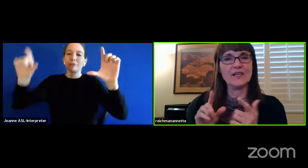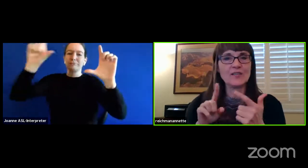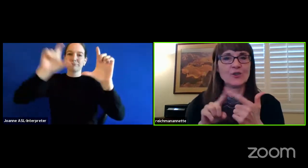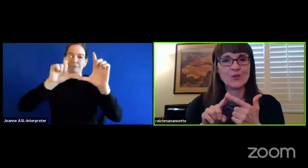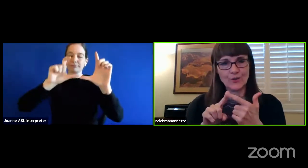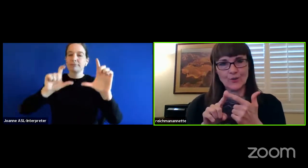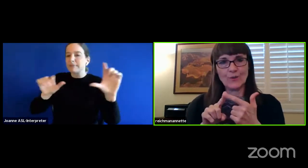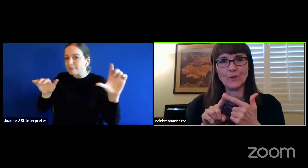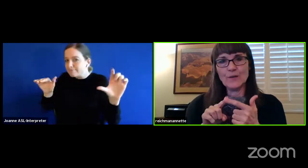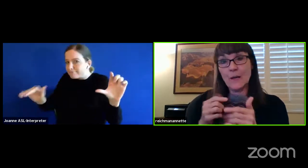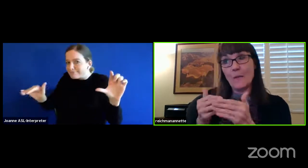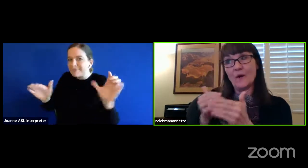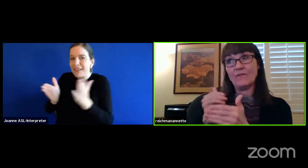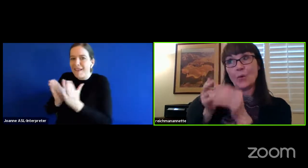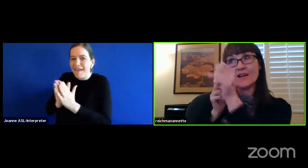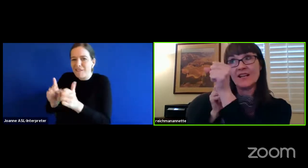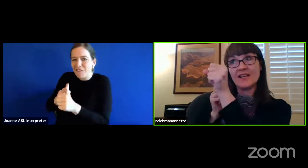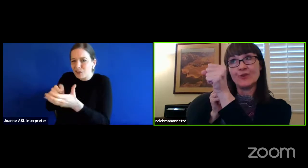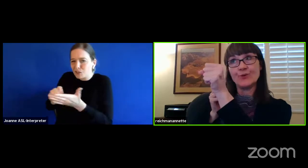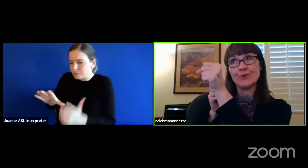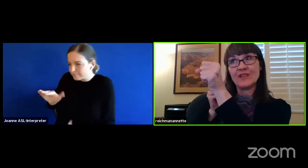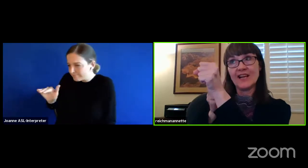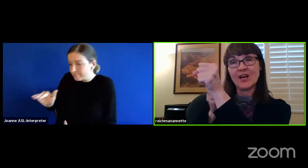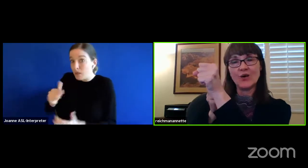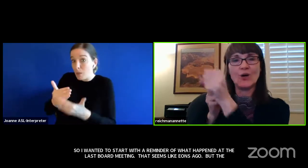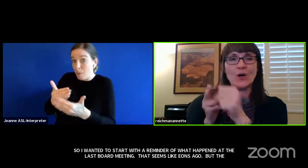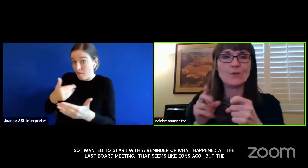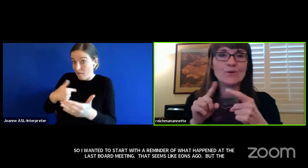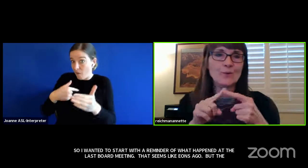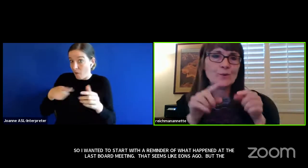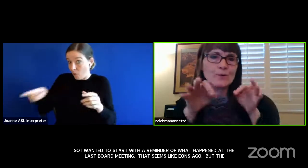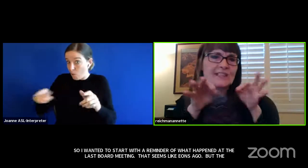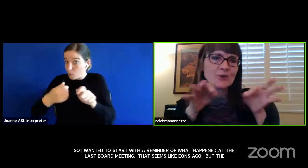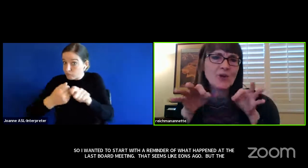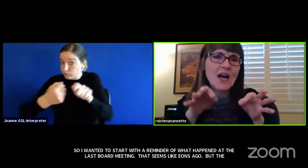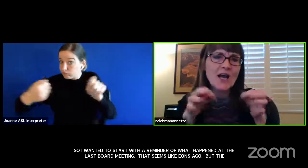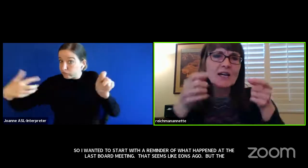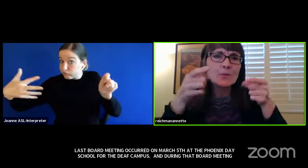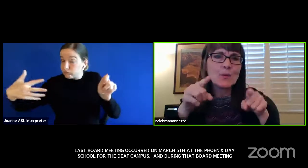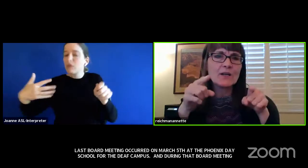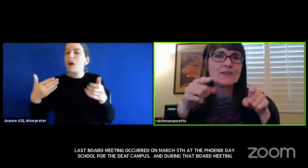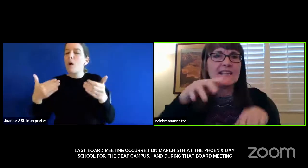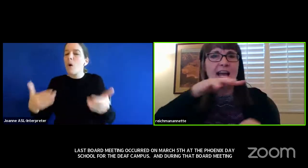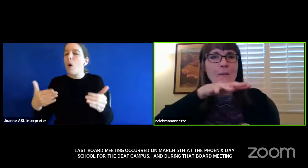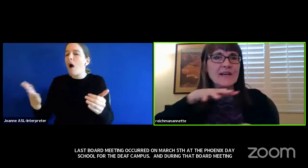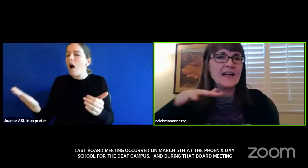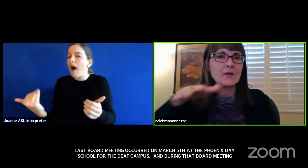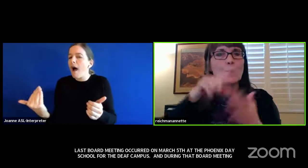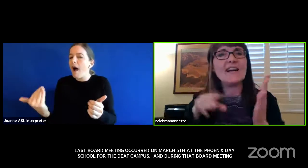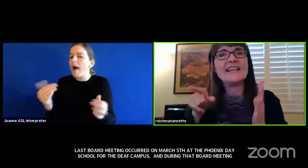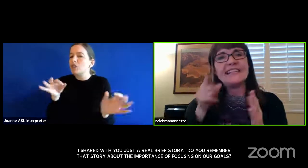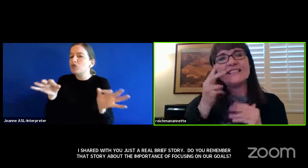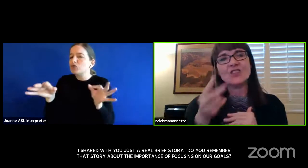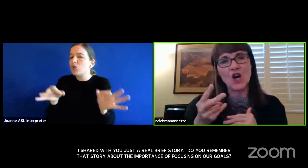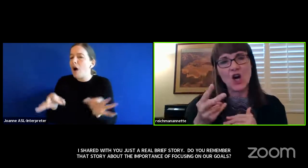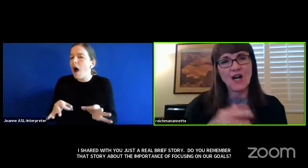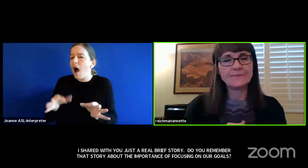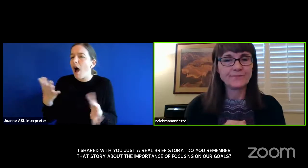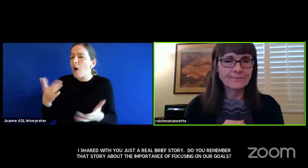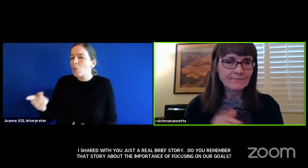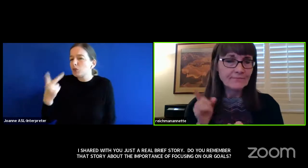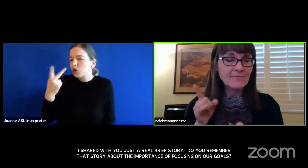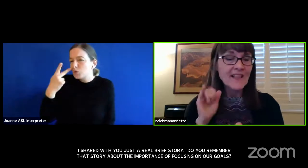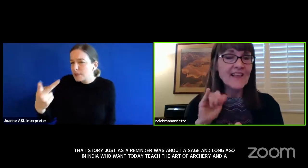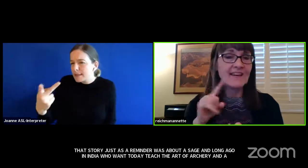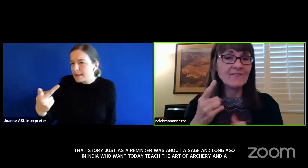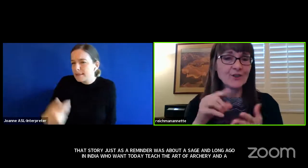student to, before he drew the arrow to describe what was happening, what he saw.